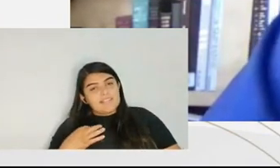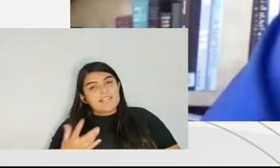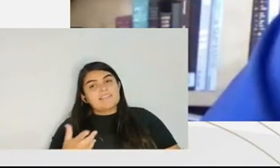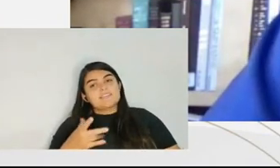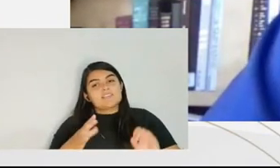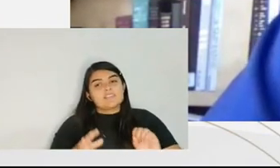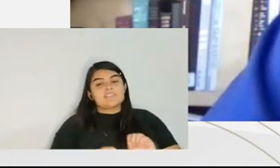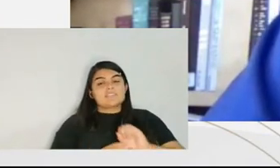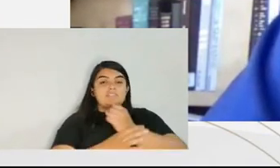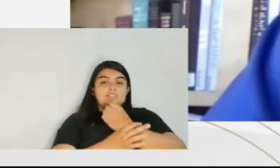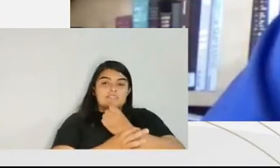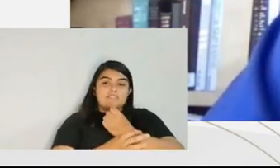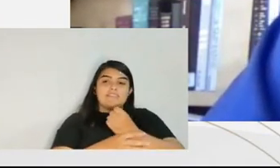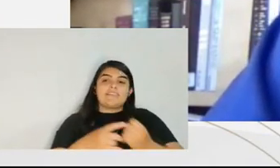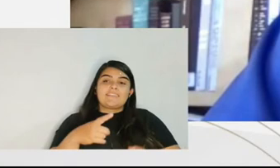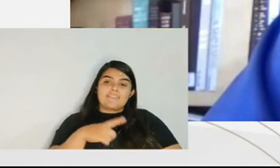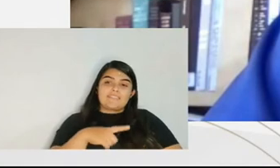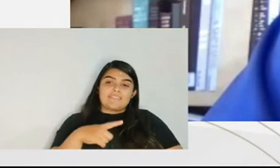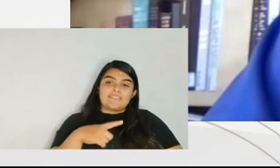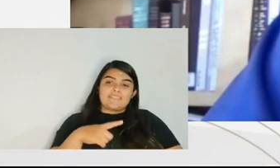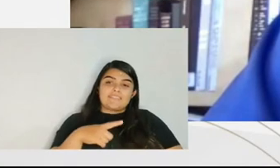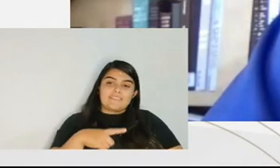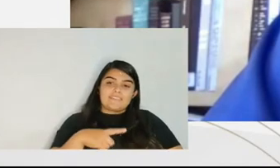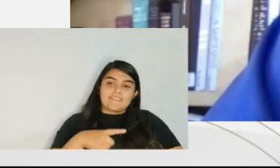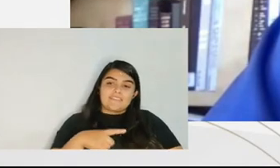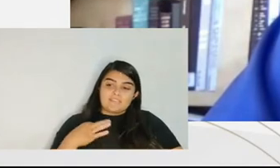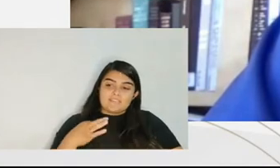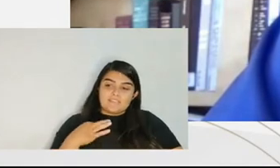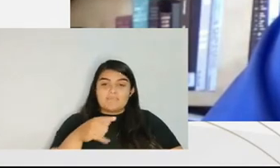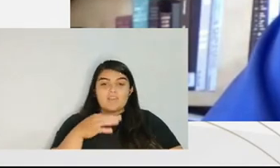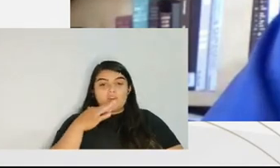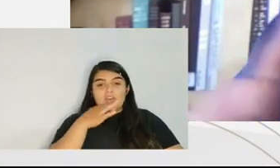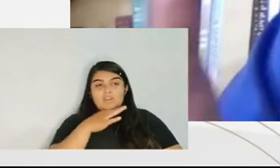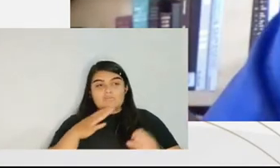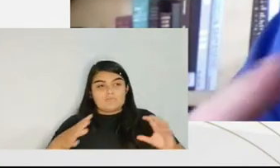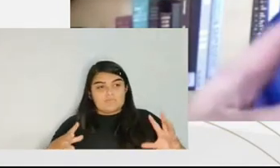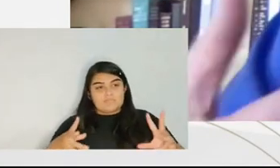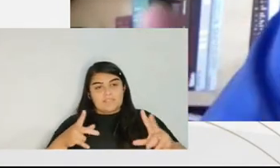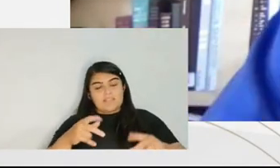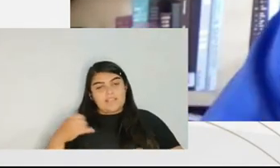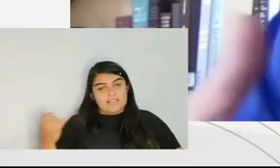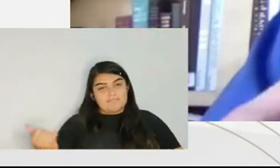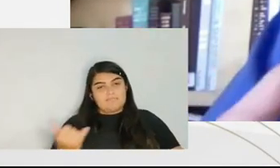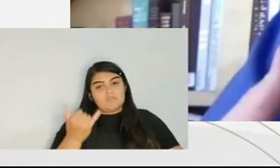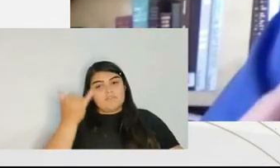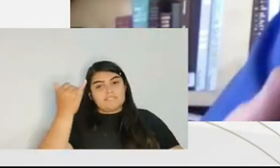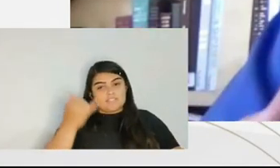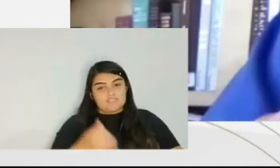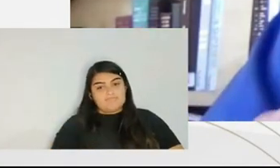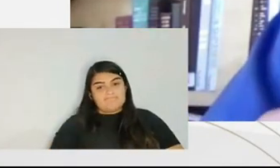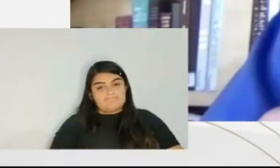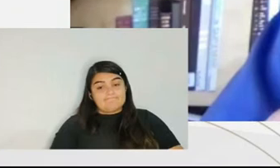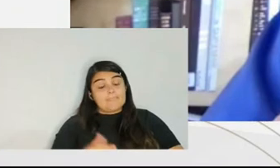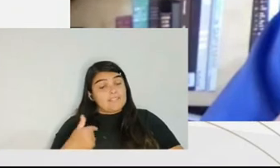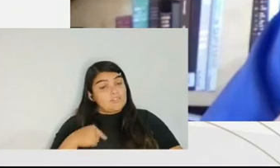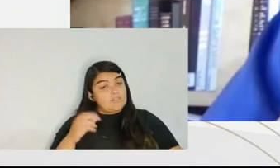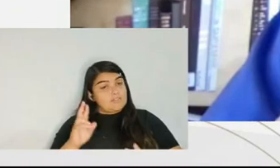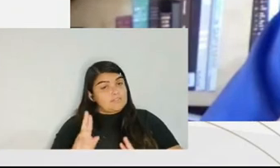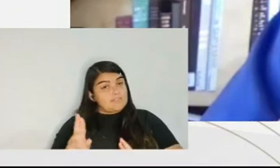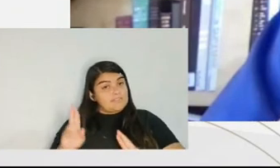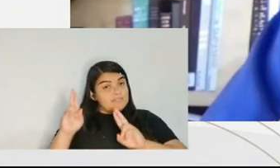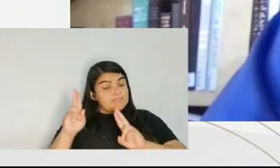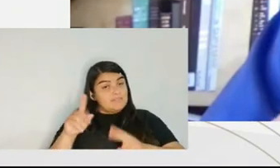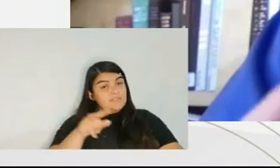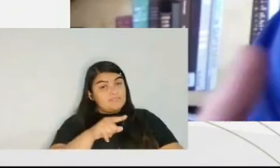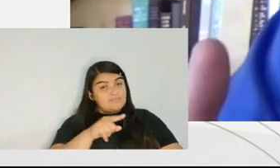I think these are all interesting questions and ones that I hope you will keep me informed as to how they develop